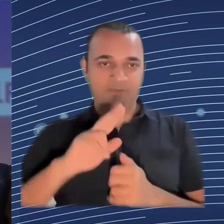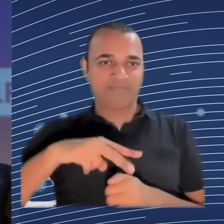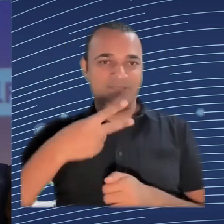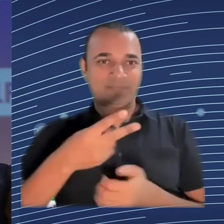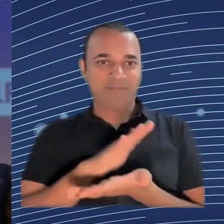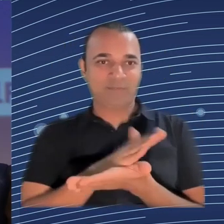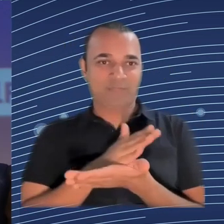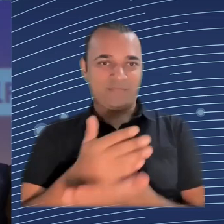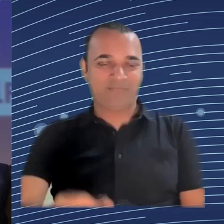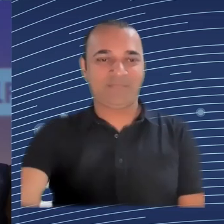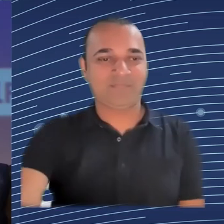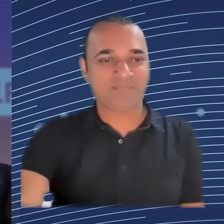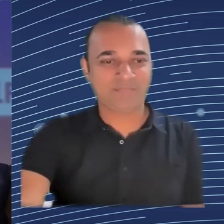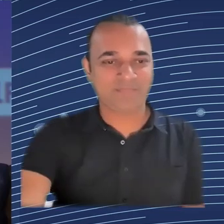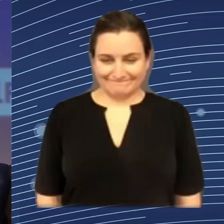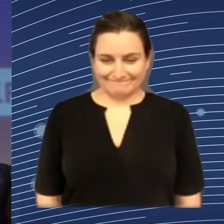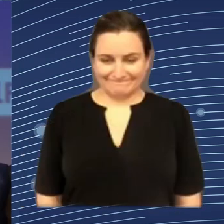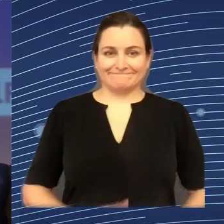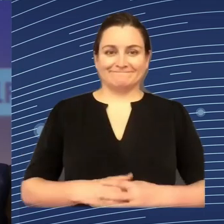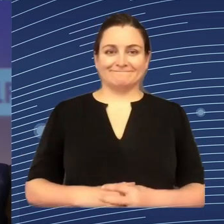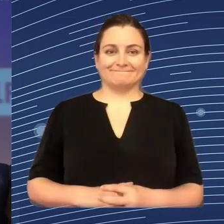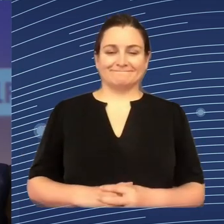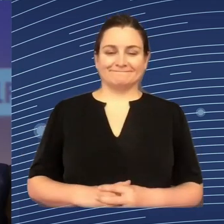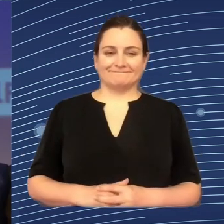both near-term and long-term better outcomes.